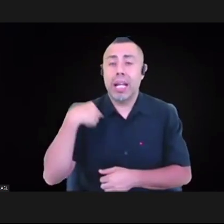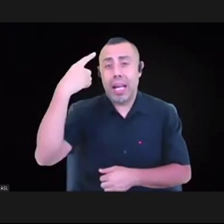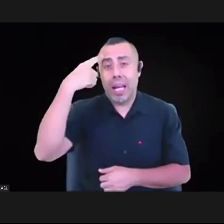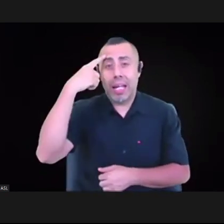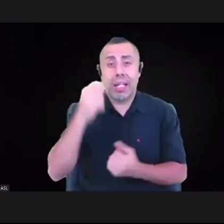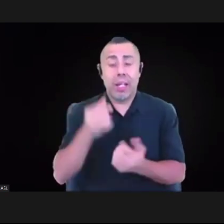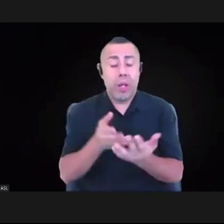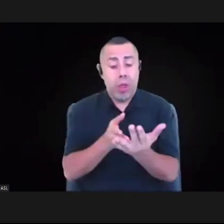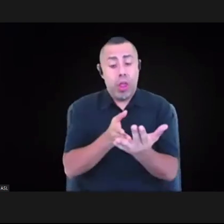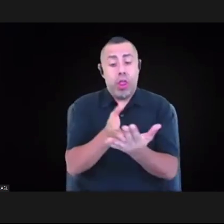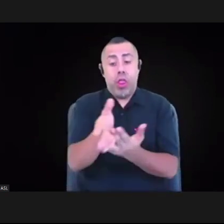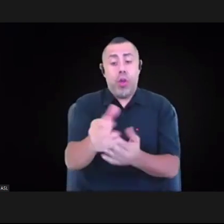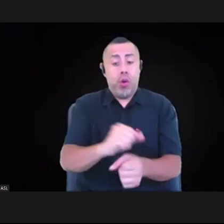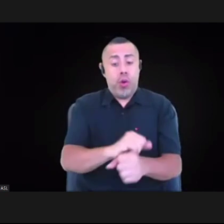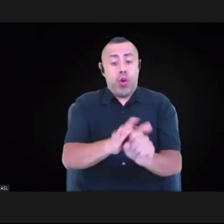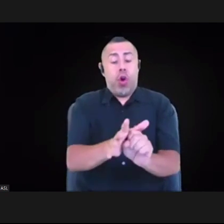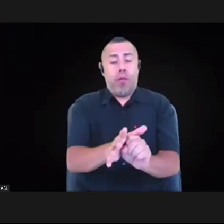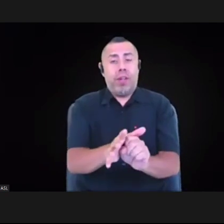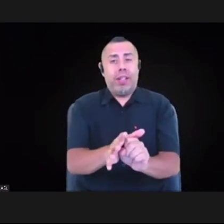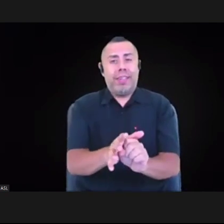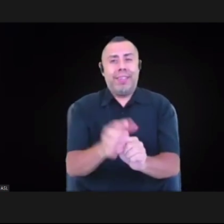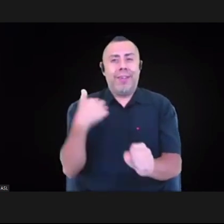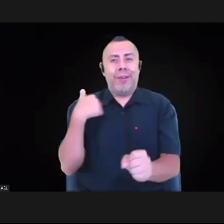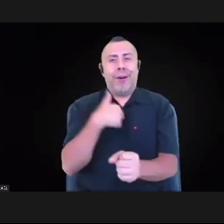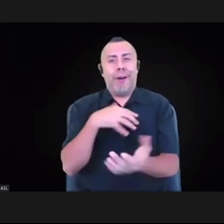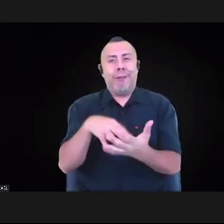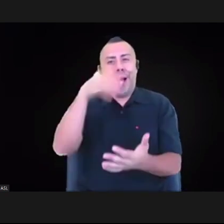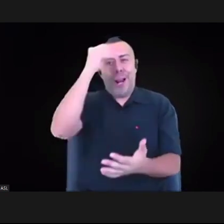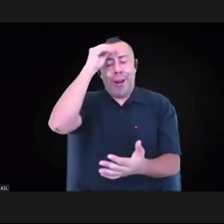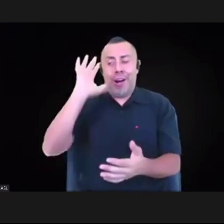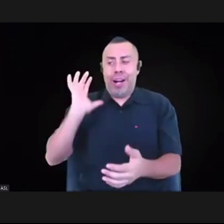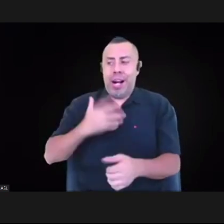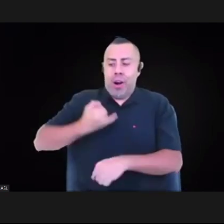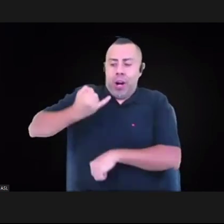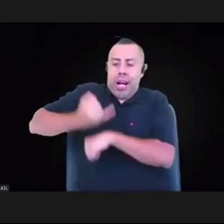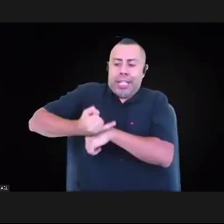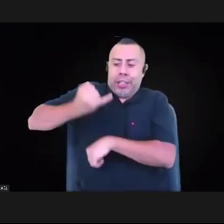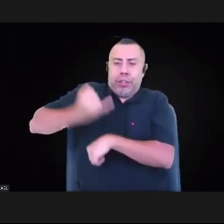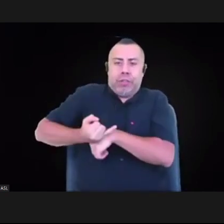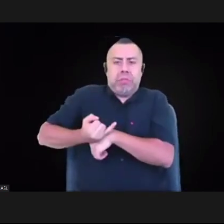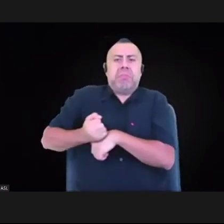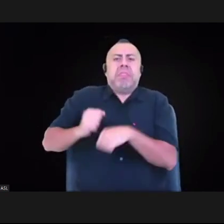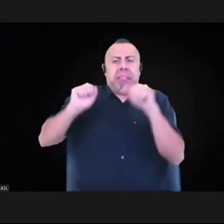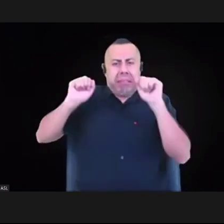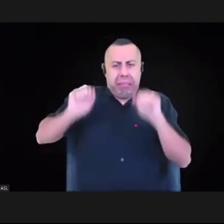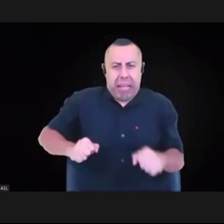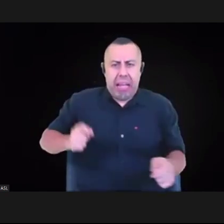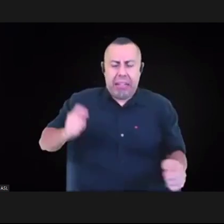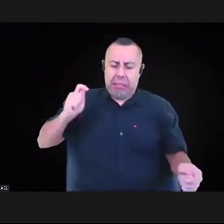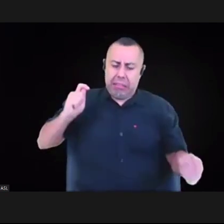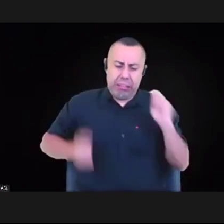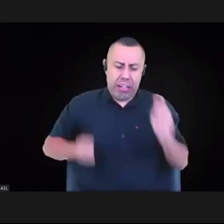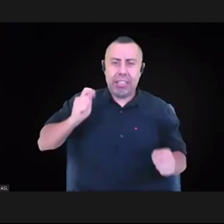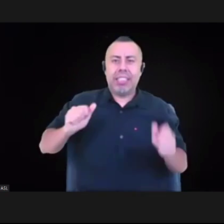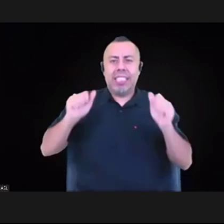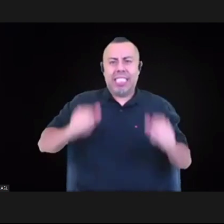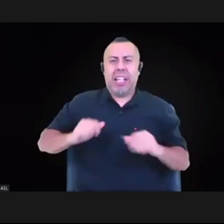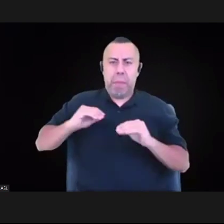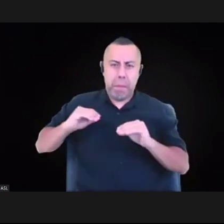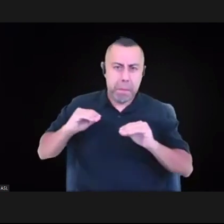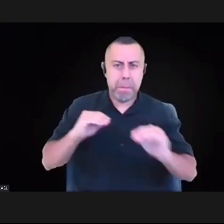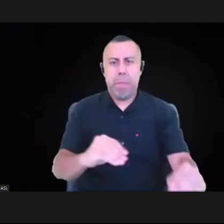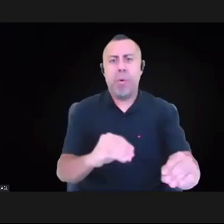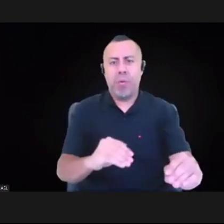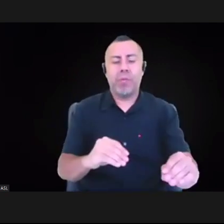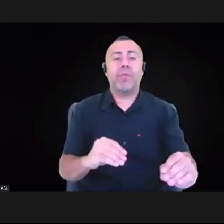we in fact can change quickly. We can adapt, we can move, um, particularly thinking about government bureaucracy at a speed much faster